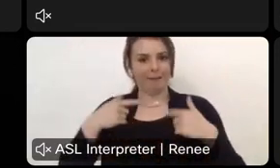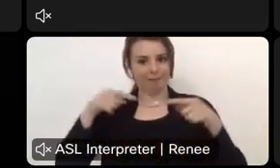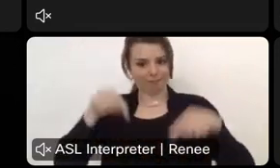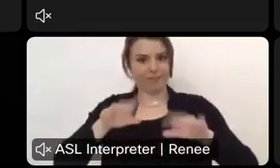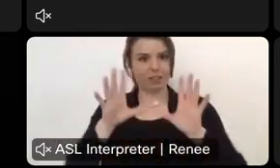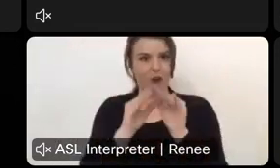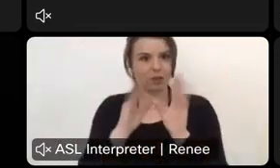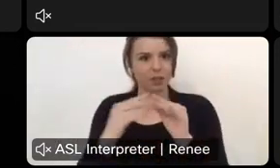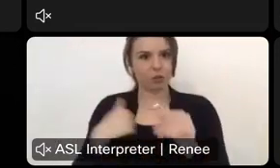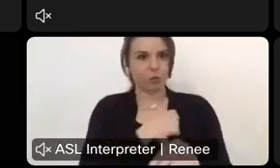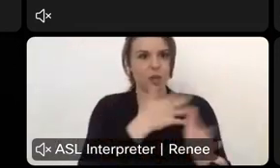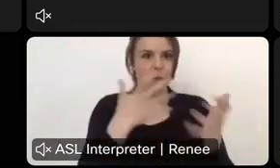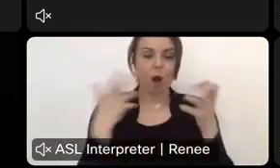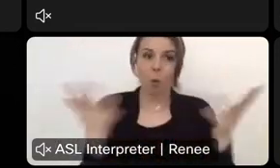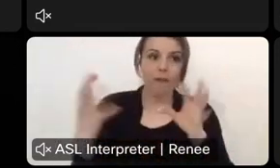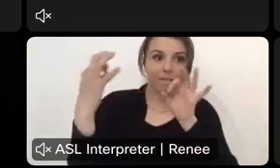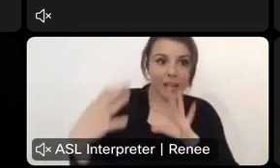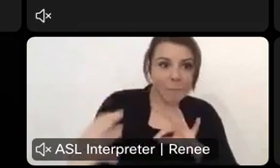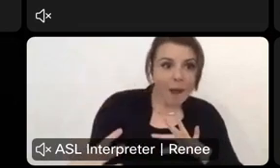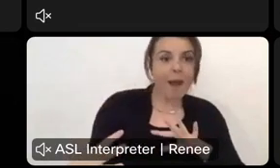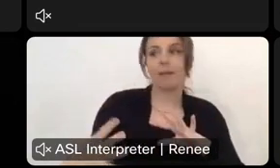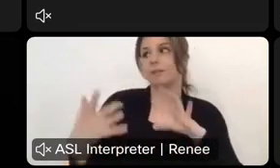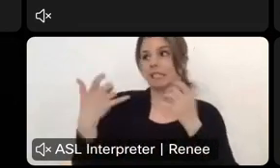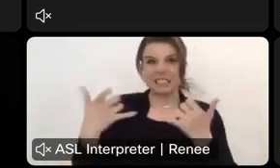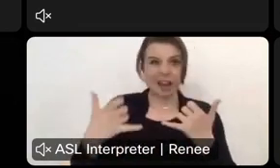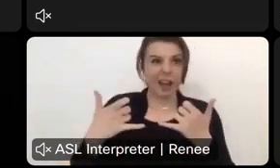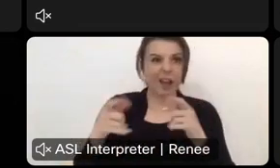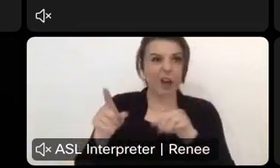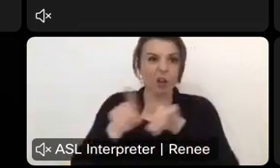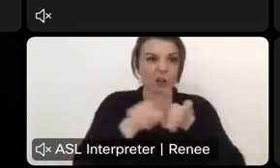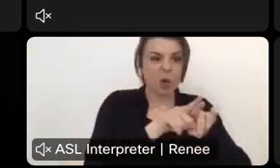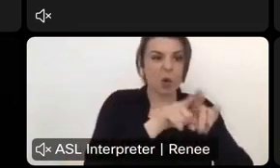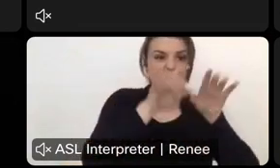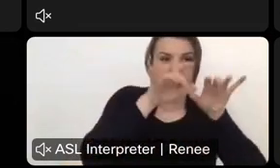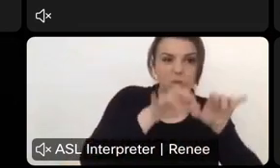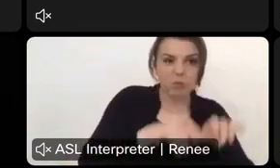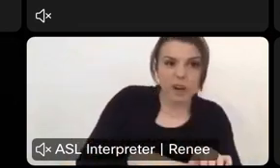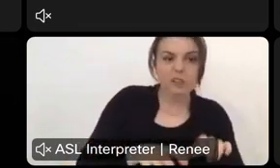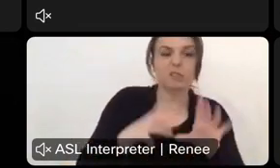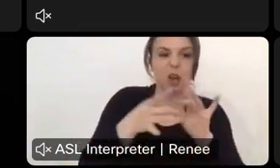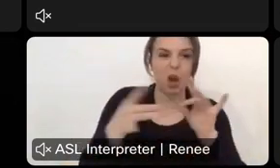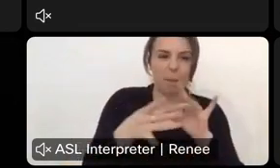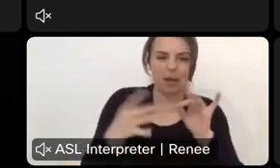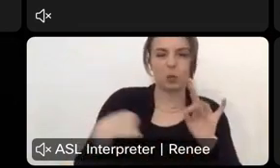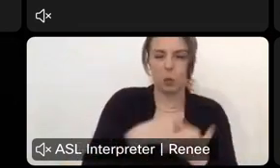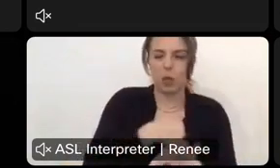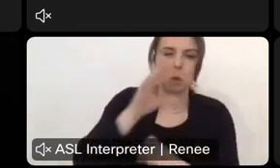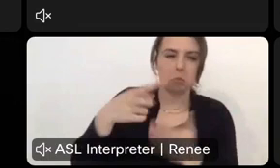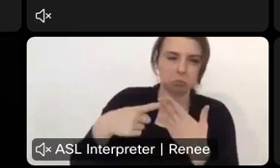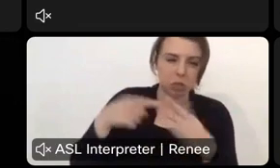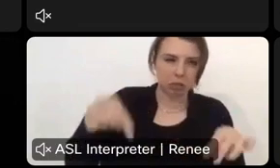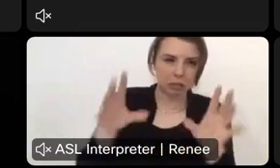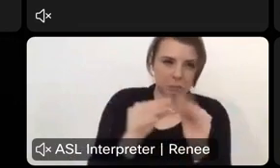feedback from you all today, as well as in the written comments that we're going to ask for. Thank you all again